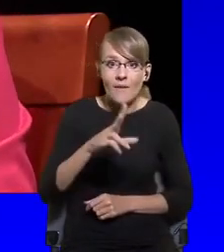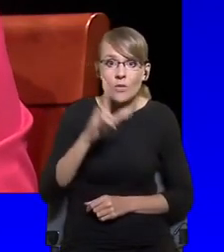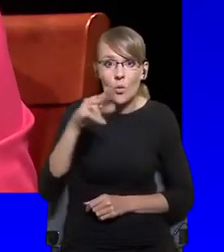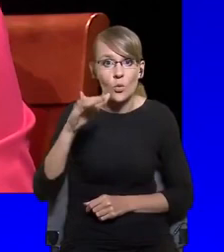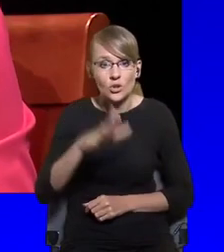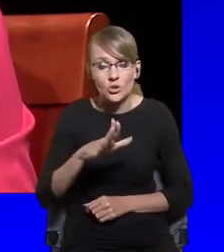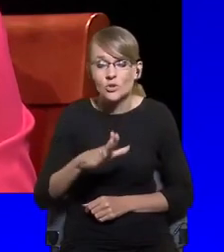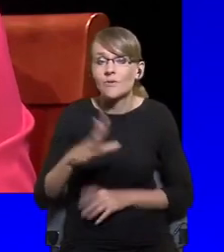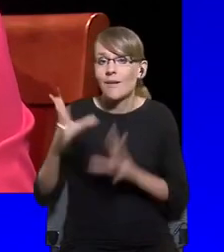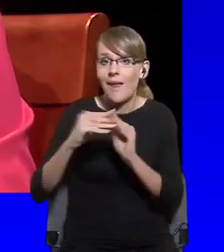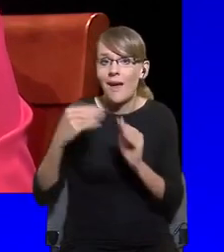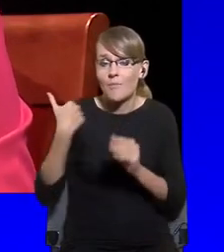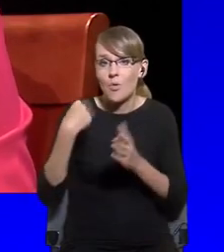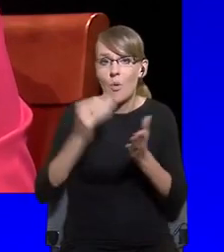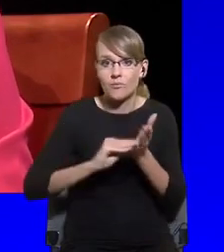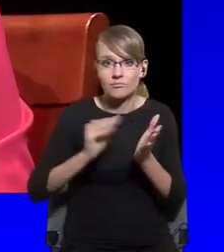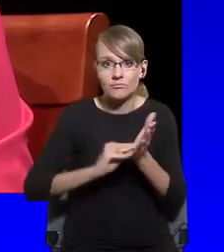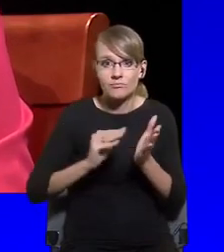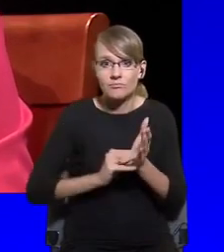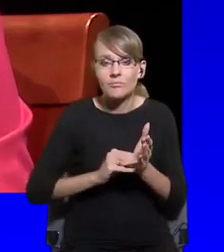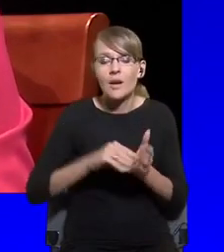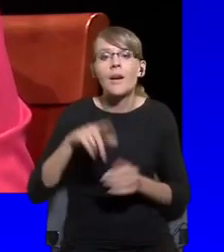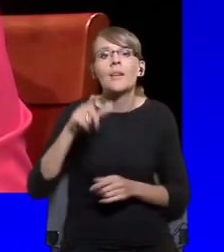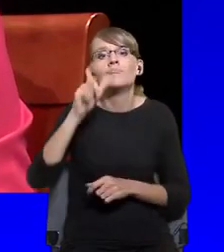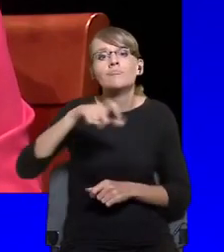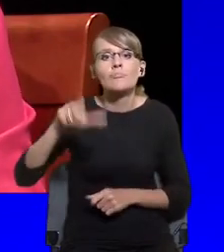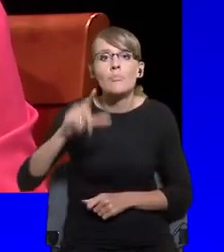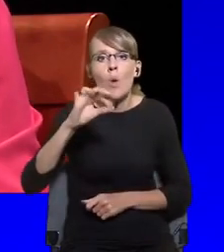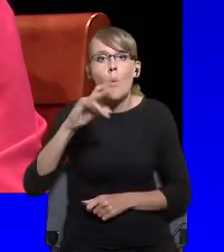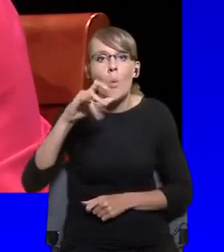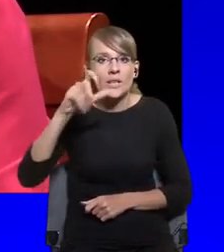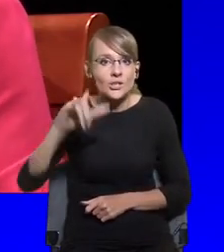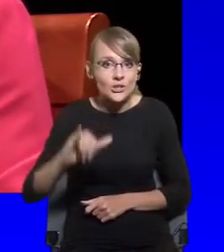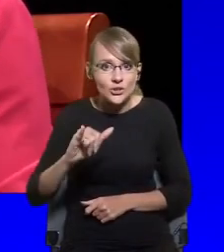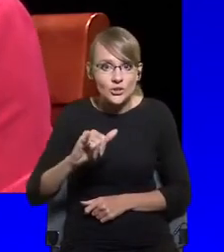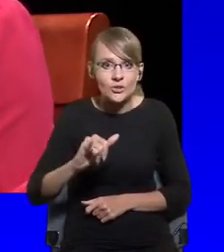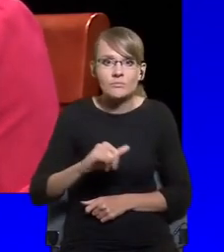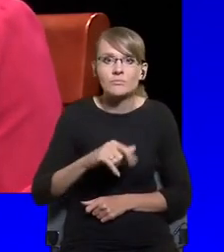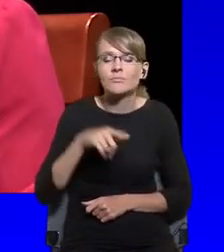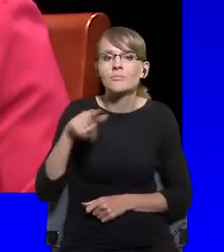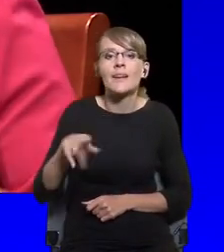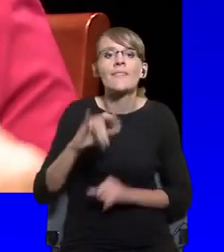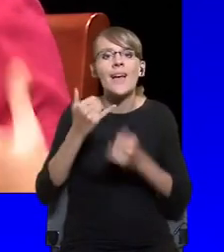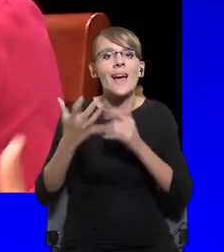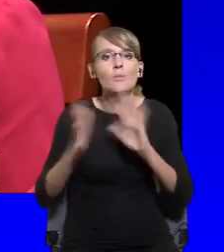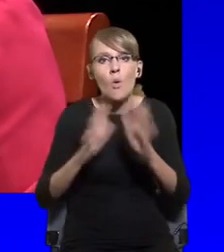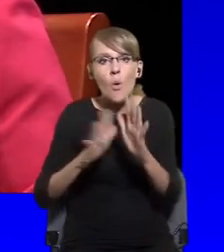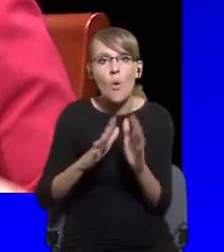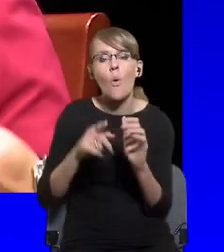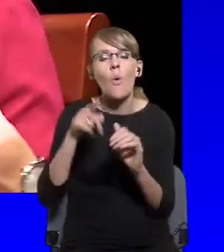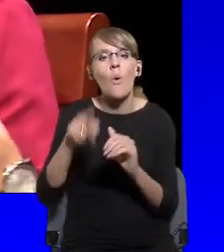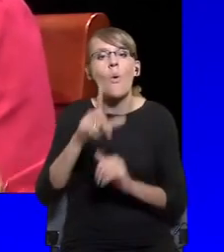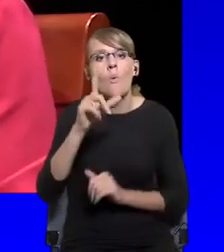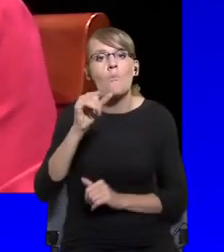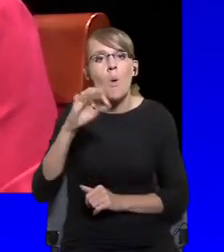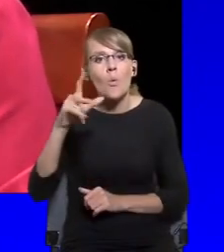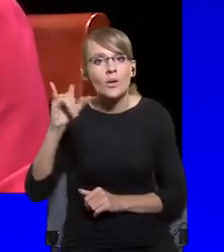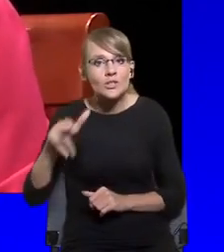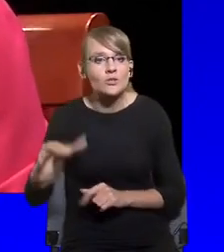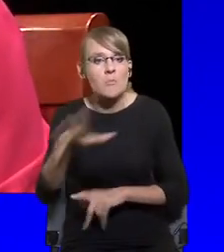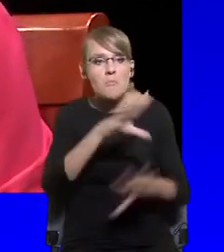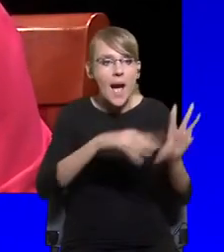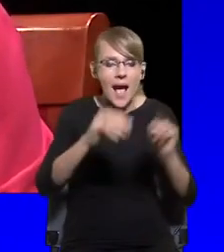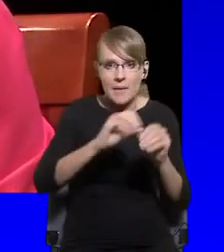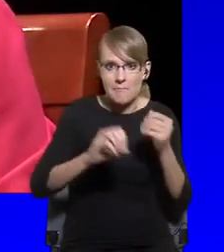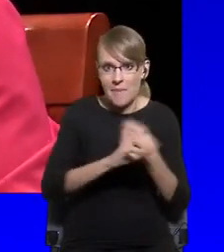statement. And how the illiberal populists are actually using, manipulating the media in order to be attractive,